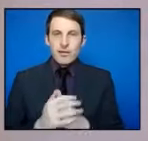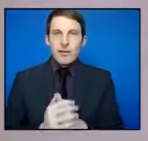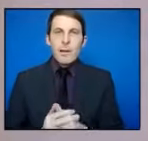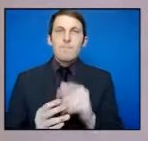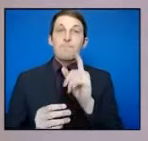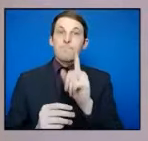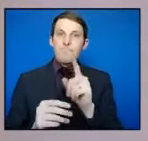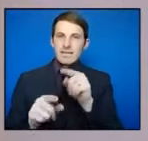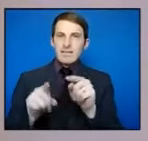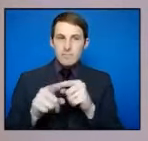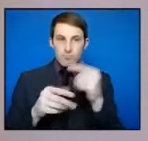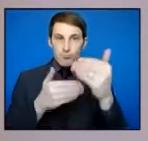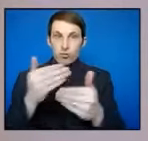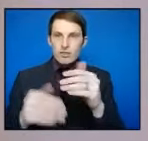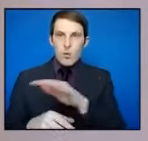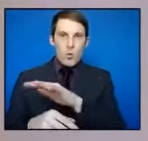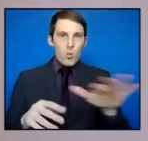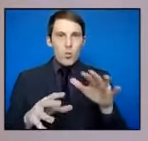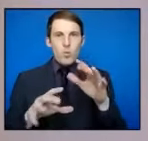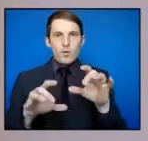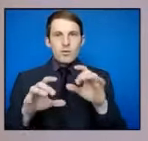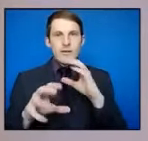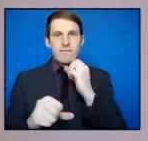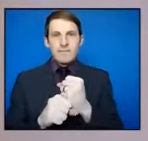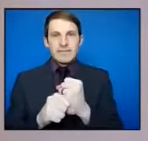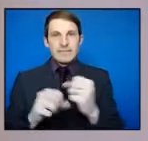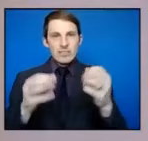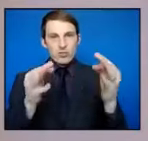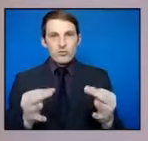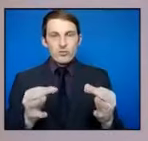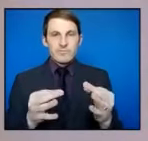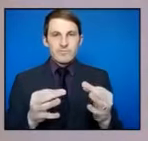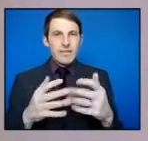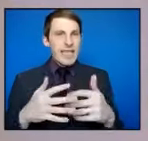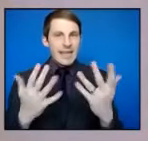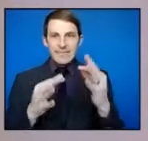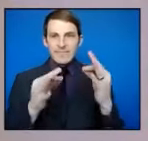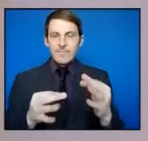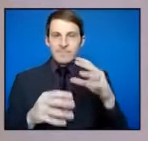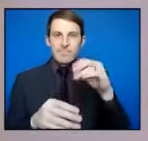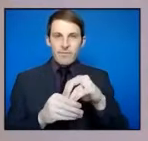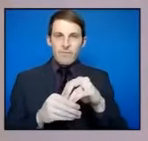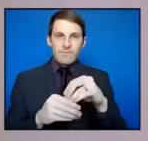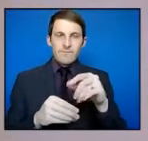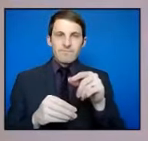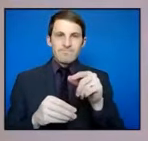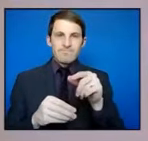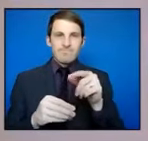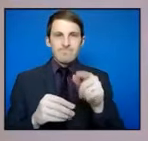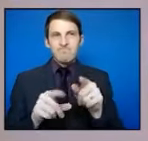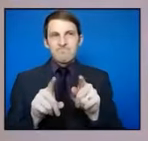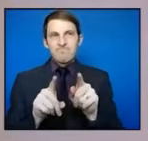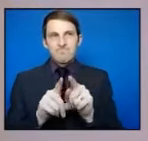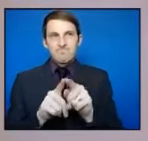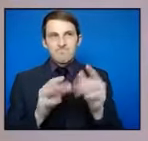course, every decision across government that involves perhaps either a